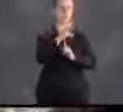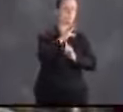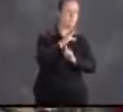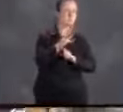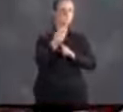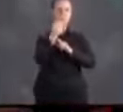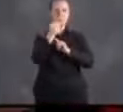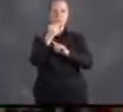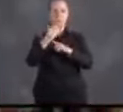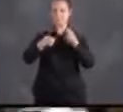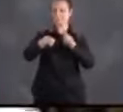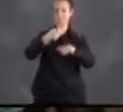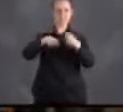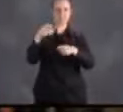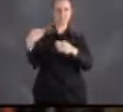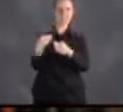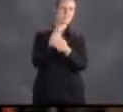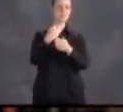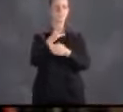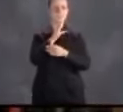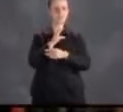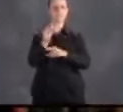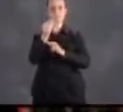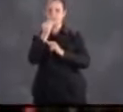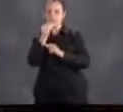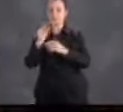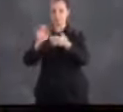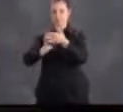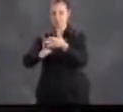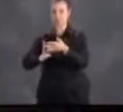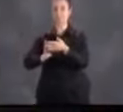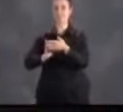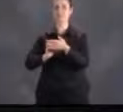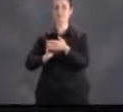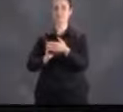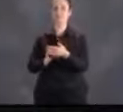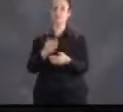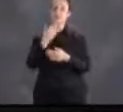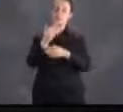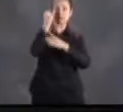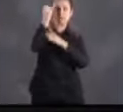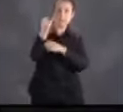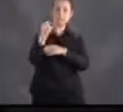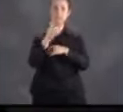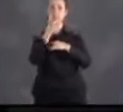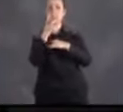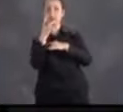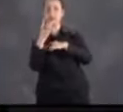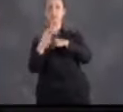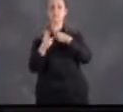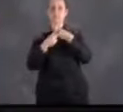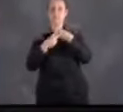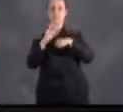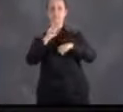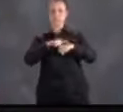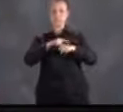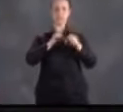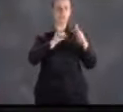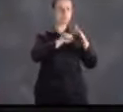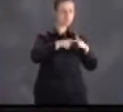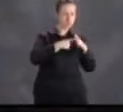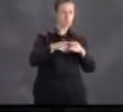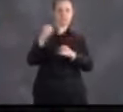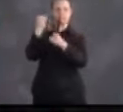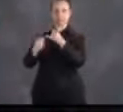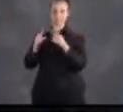water, and medications into your supplies. A good way to remember is to do this when daylight savings time begins and ends.